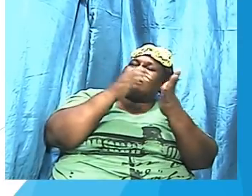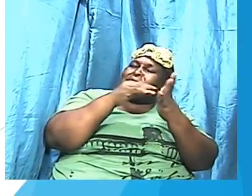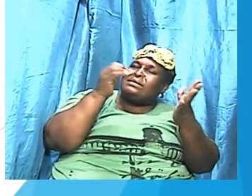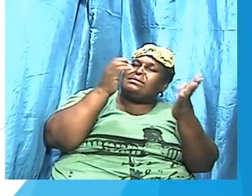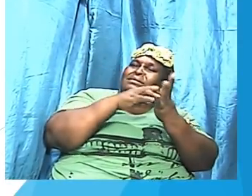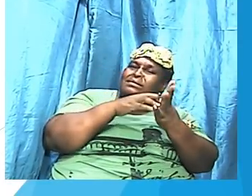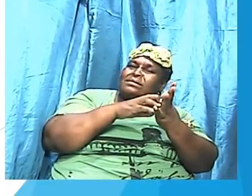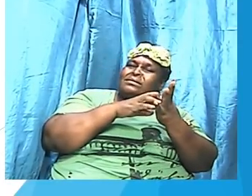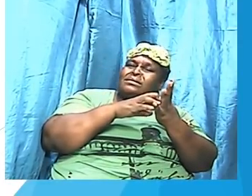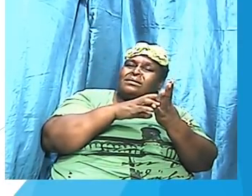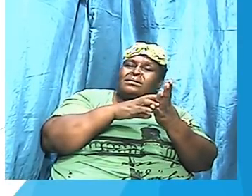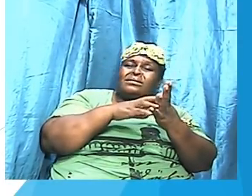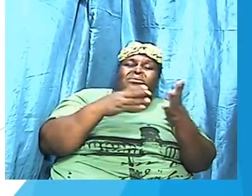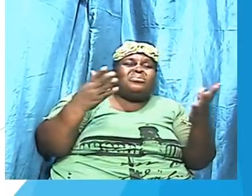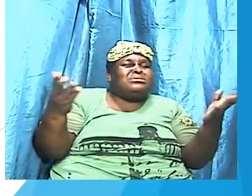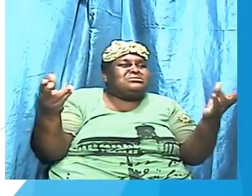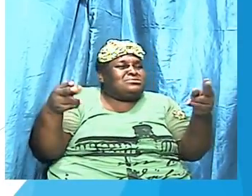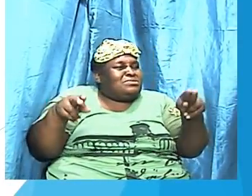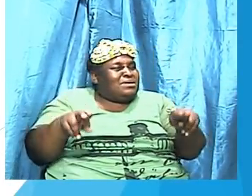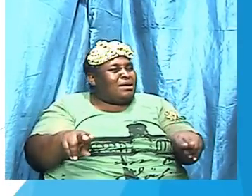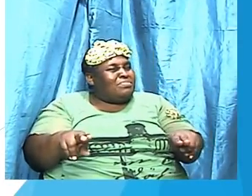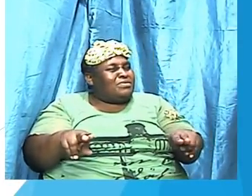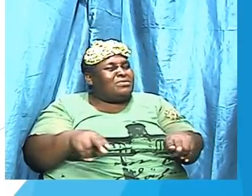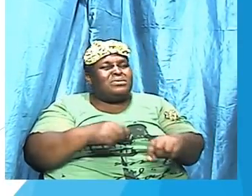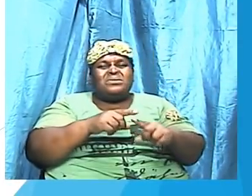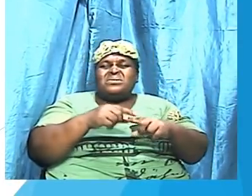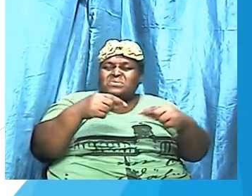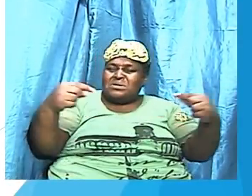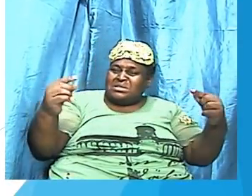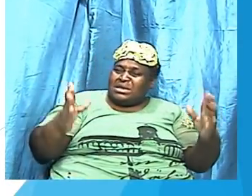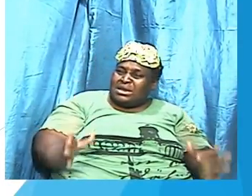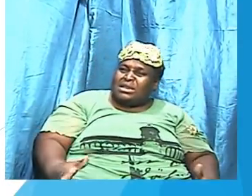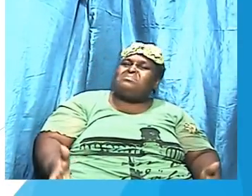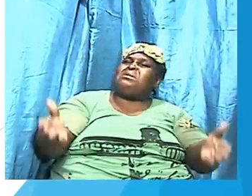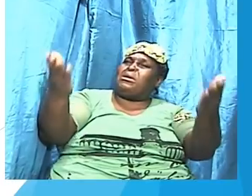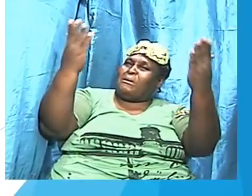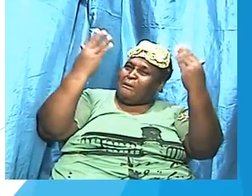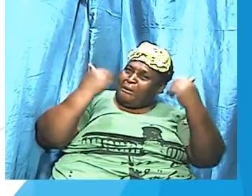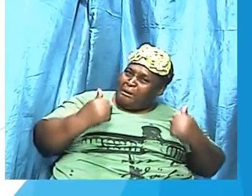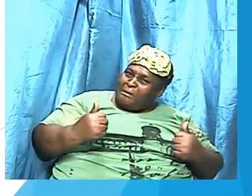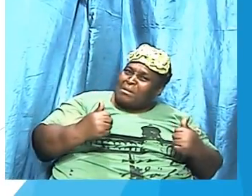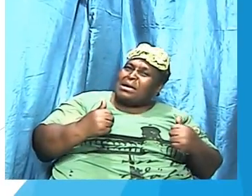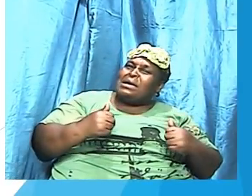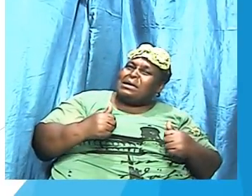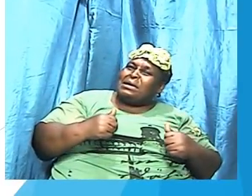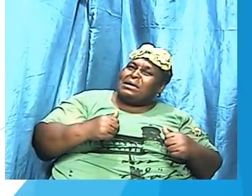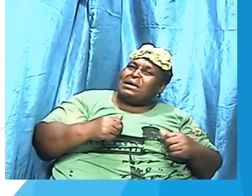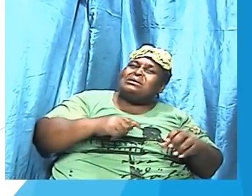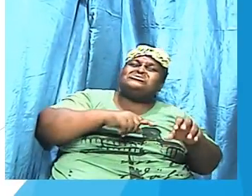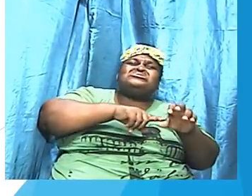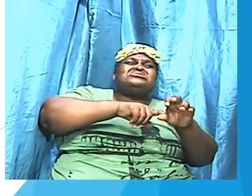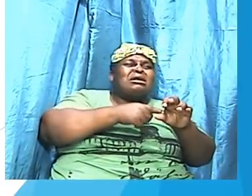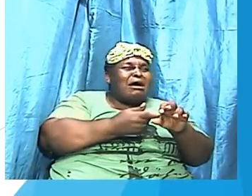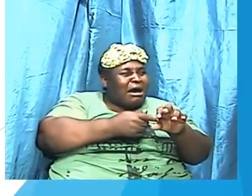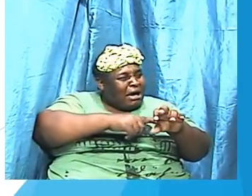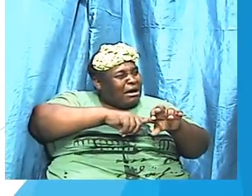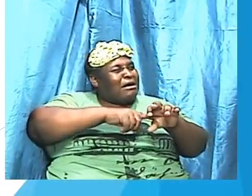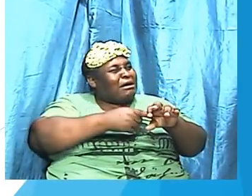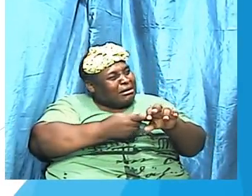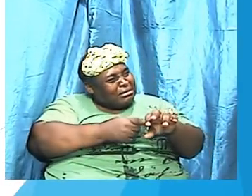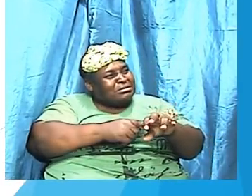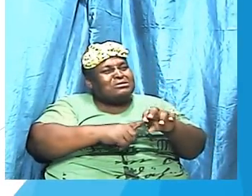is going to happen when the enemy starts to come in and start to bombard